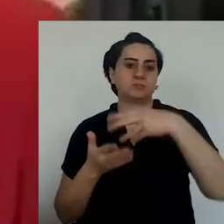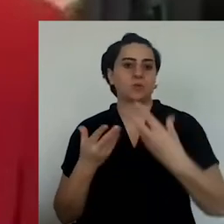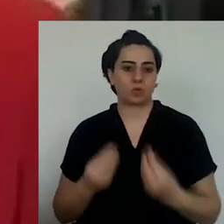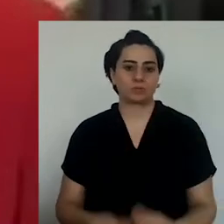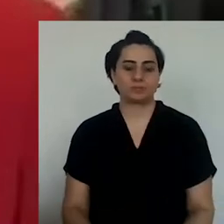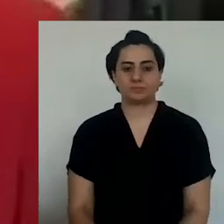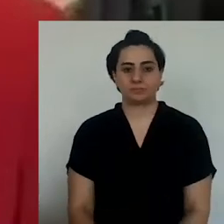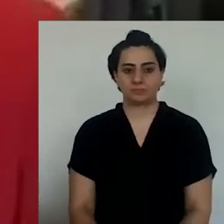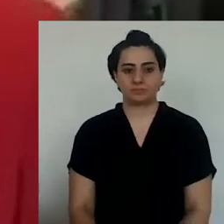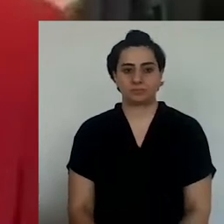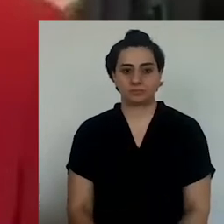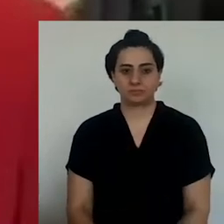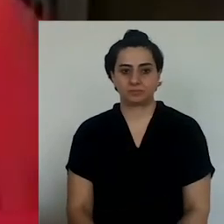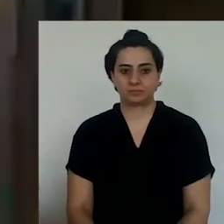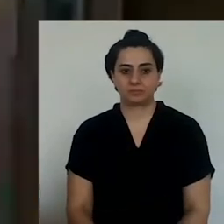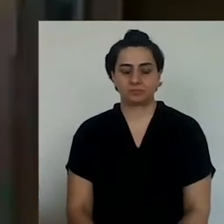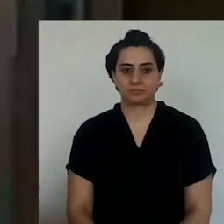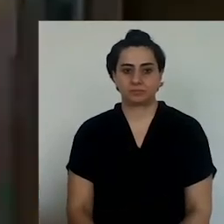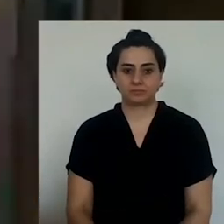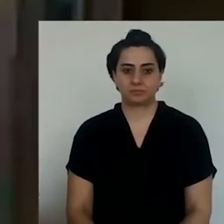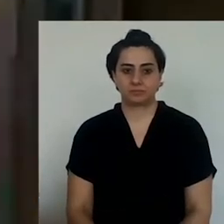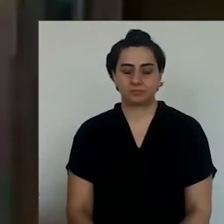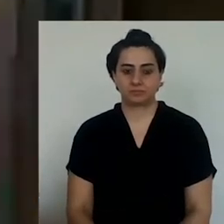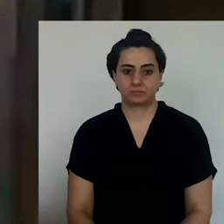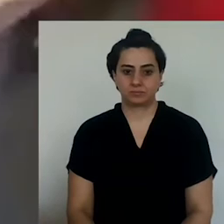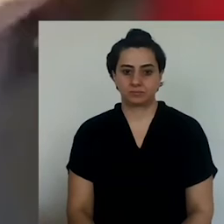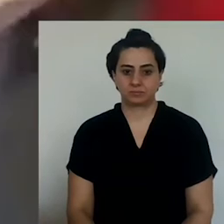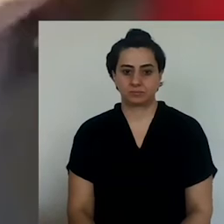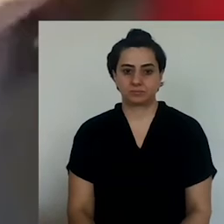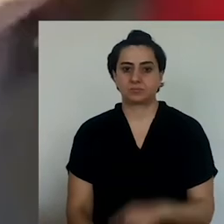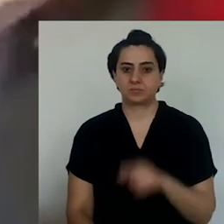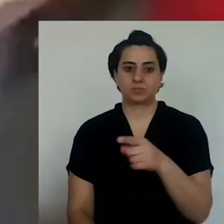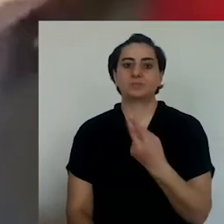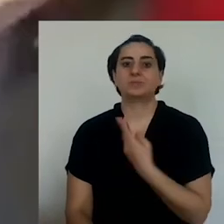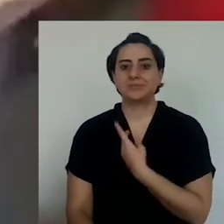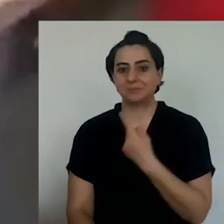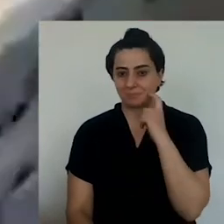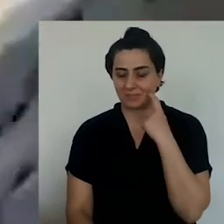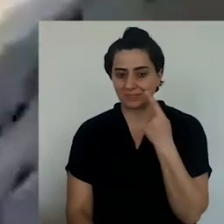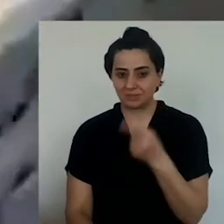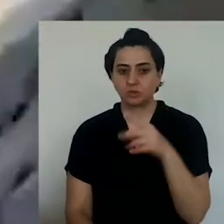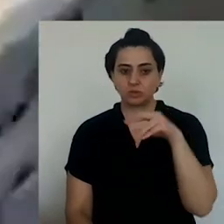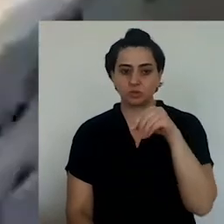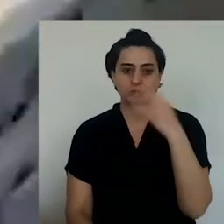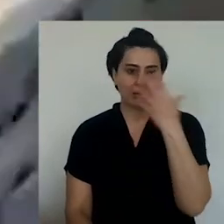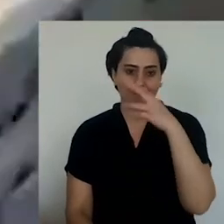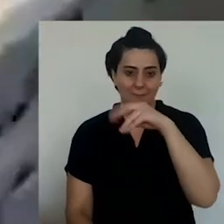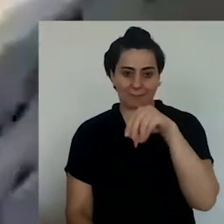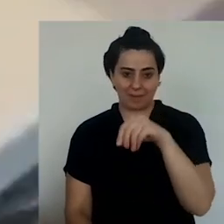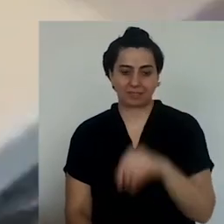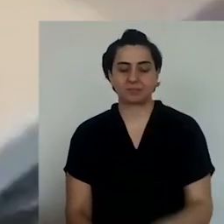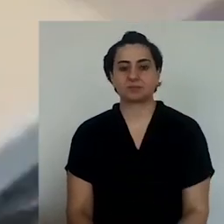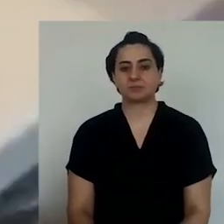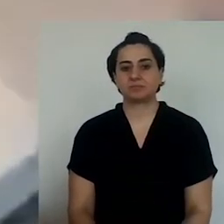If you want to make mashed potatoes, you can add milk or water or oil.